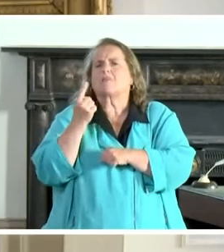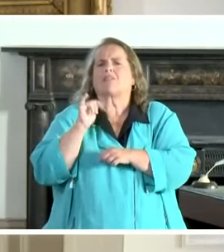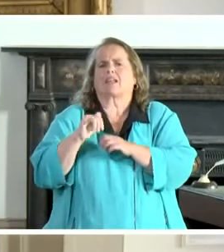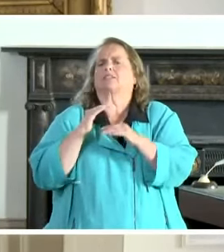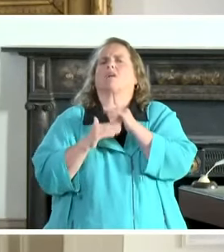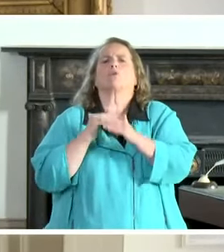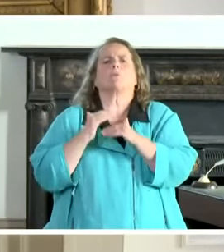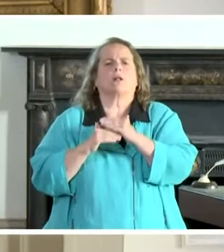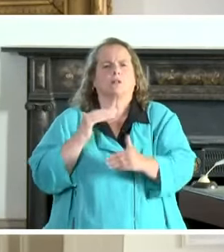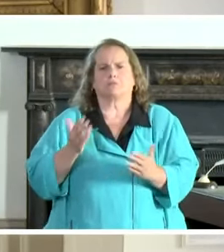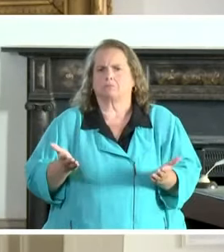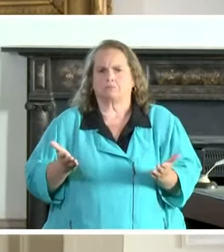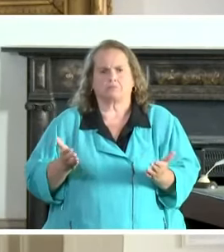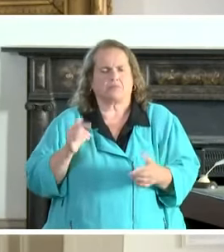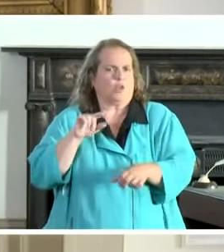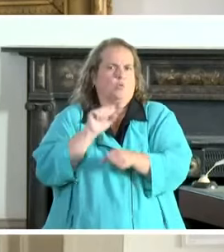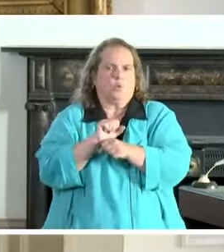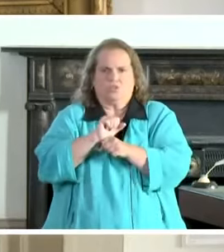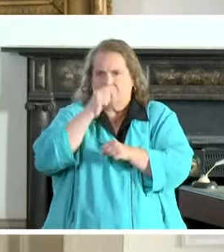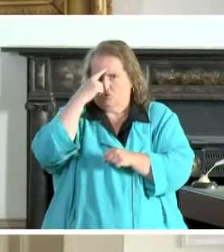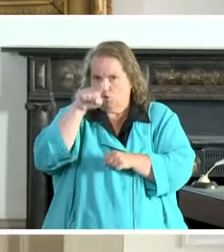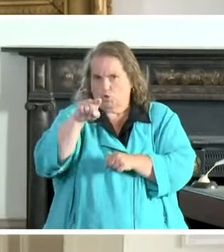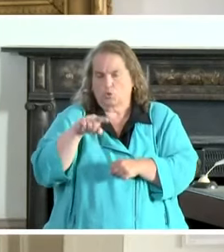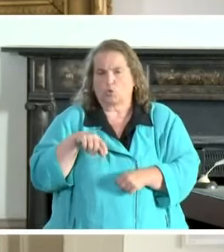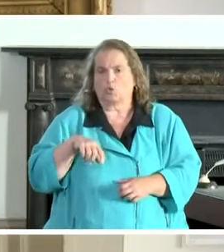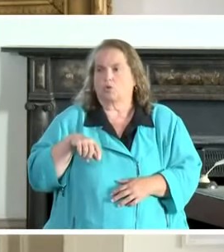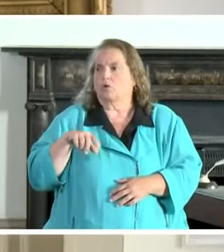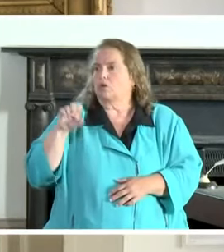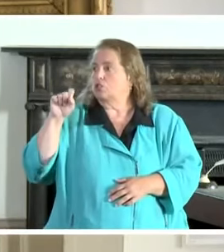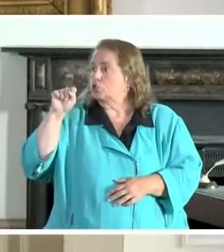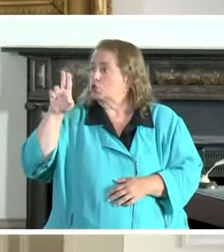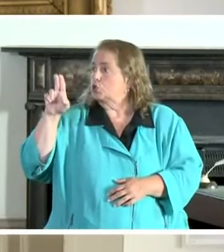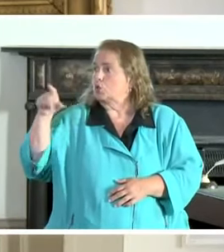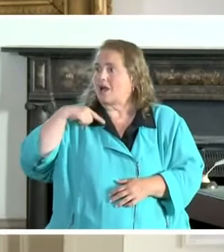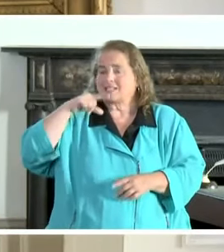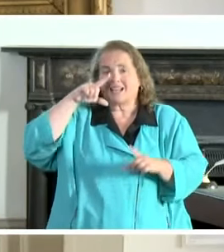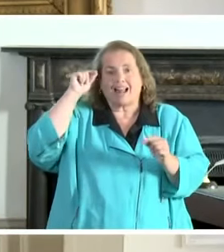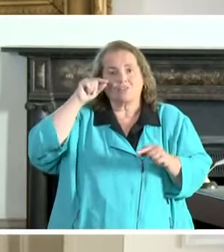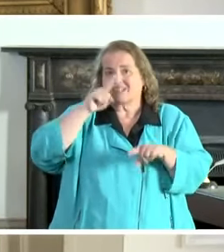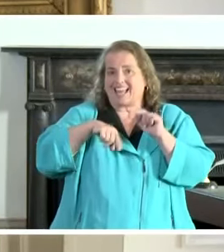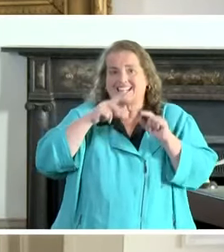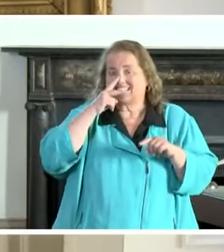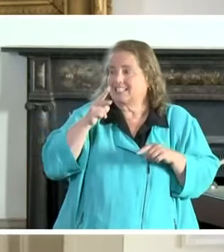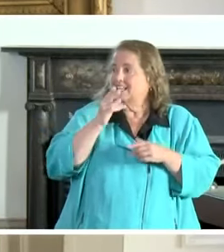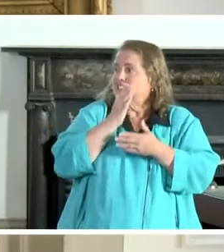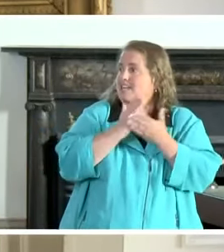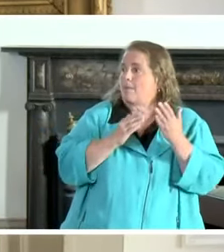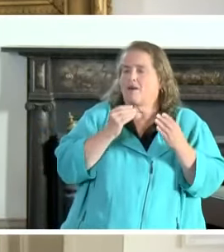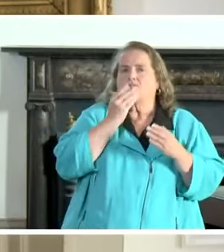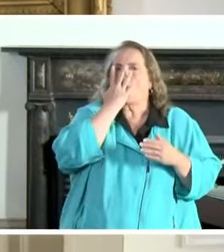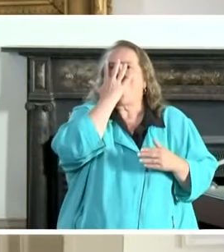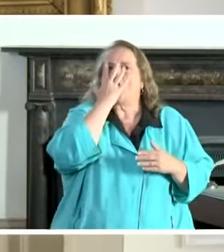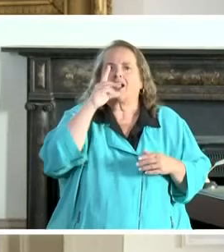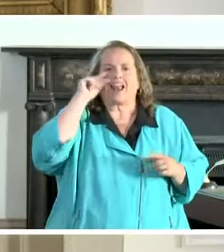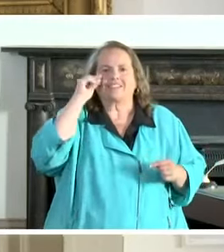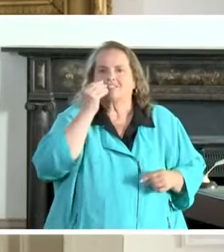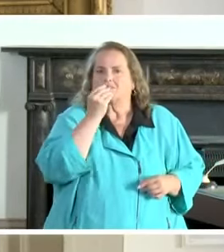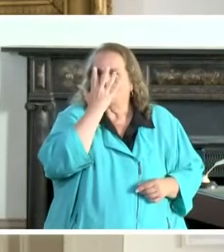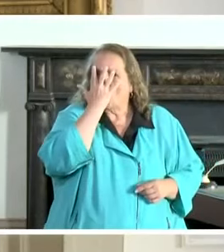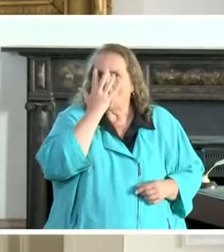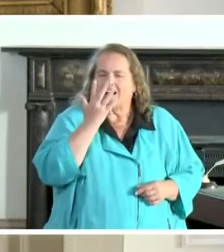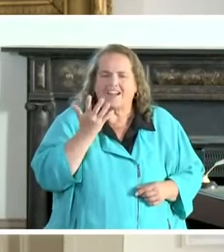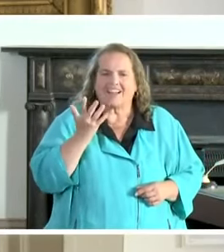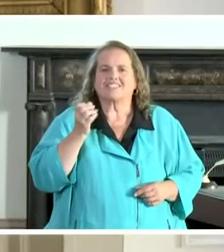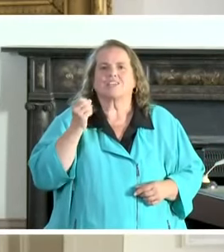comfortable, that works for you. Stu has glasses. You can't see that, but if some of them fog up your glasses. And